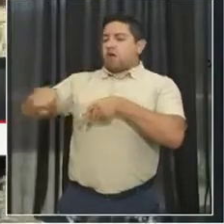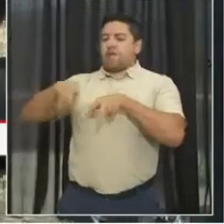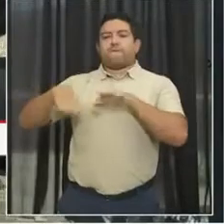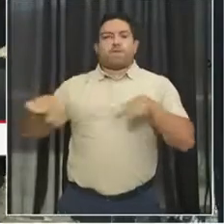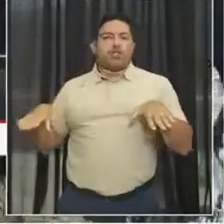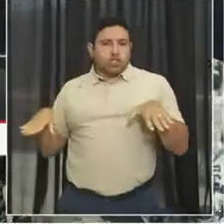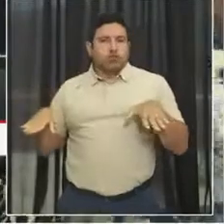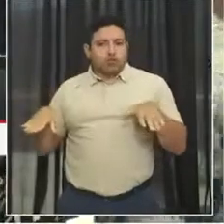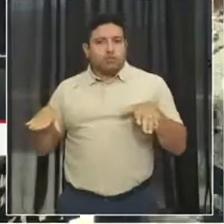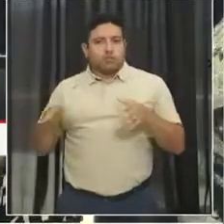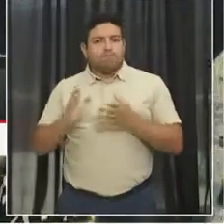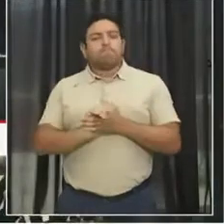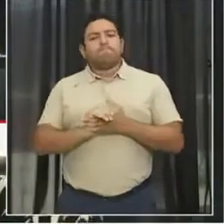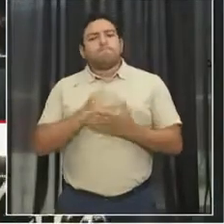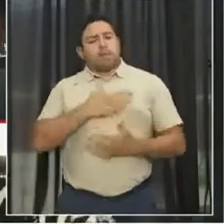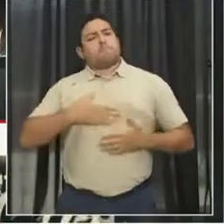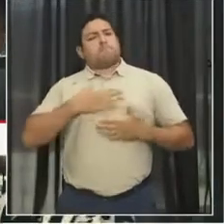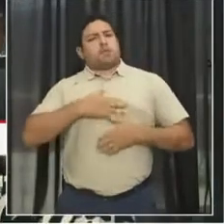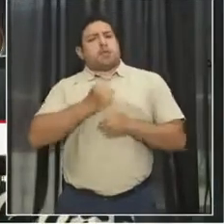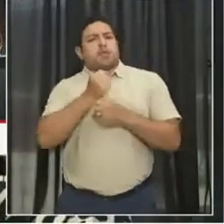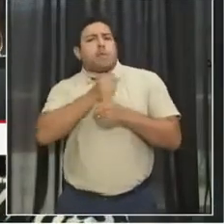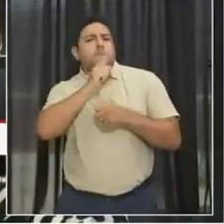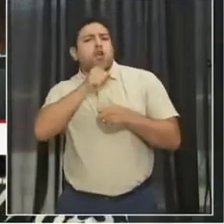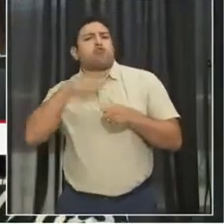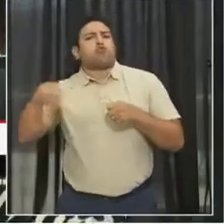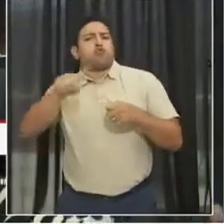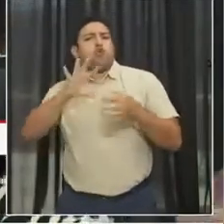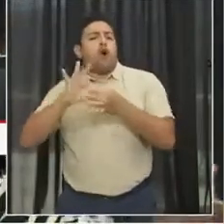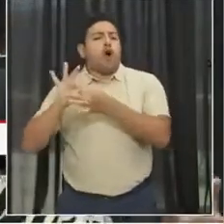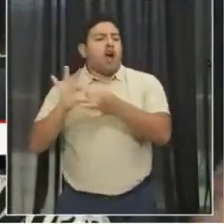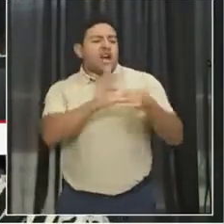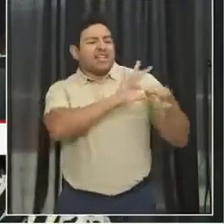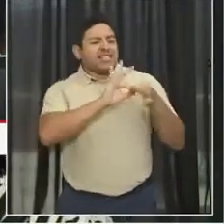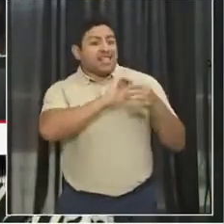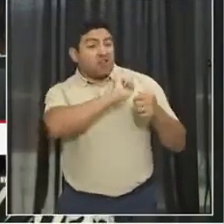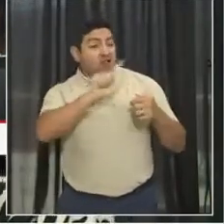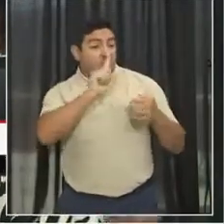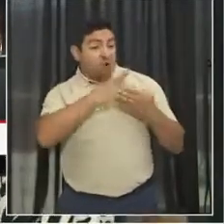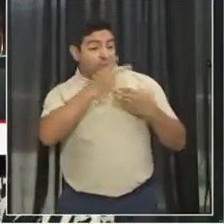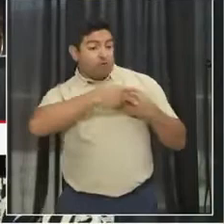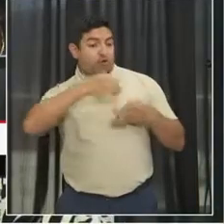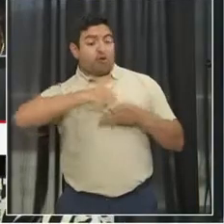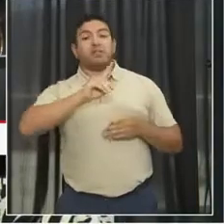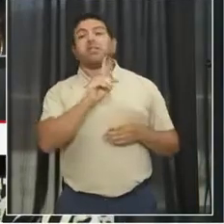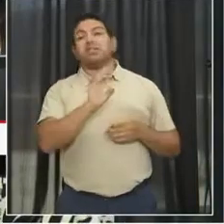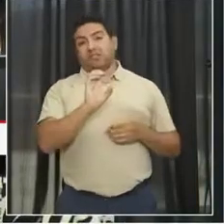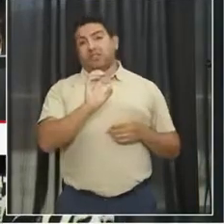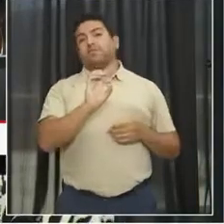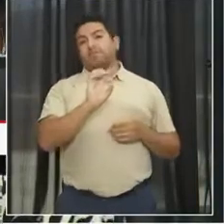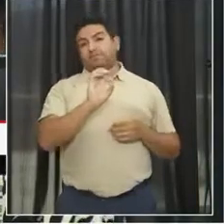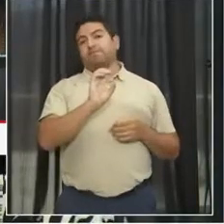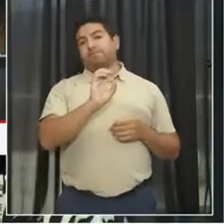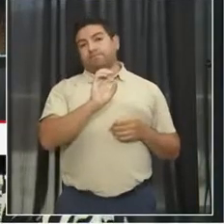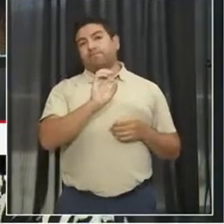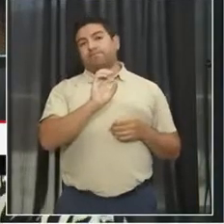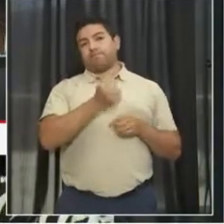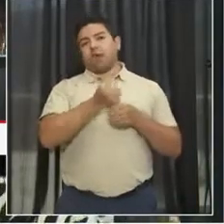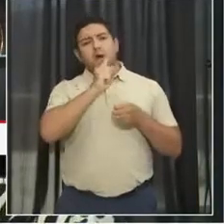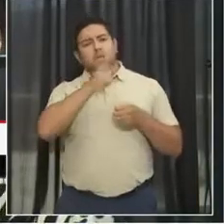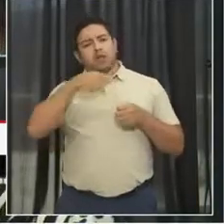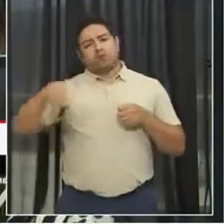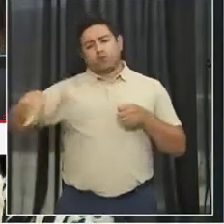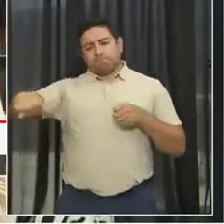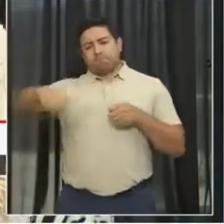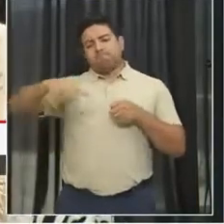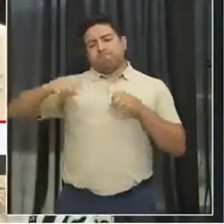young people. And please make sure you're connected to every program and service and that they are connected to